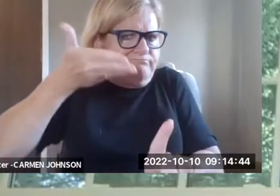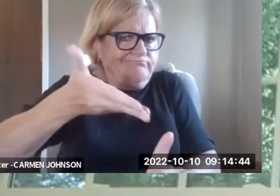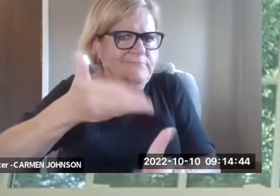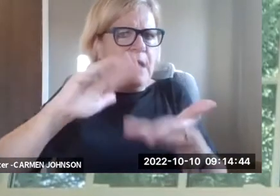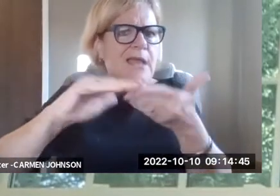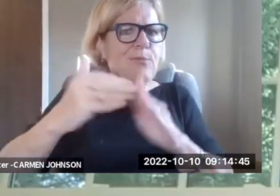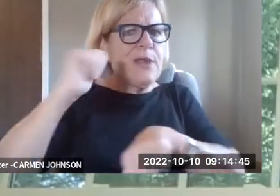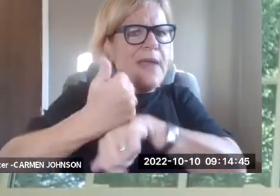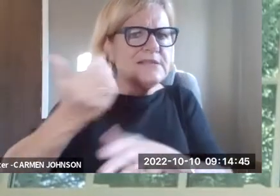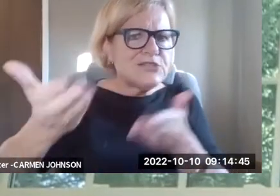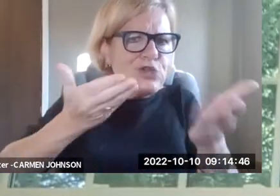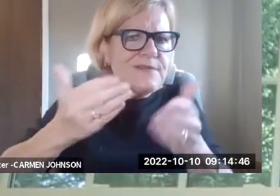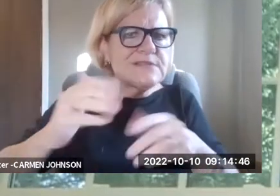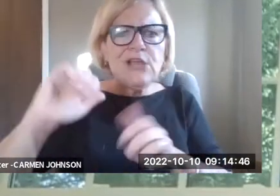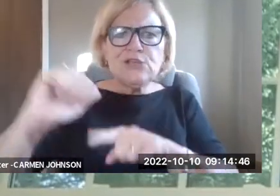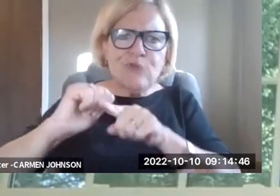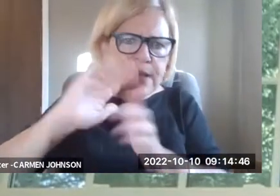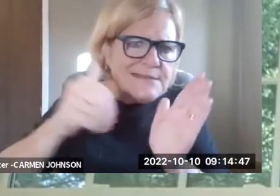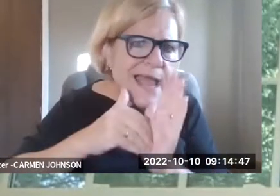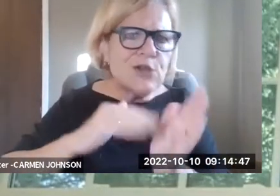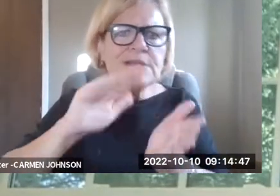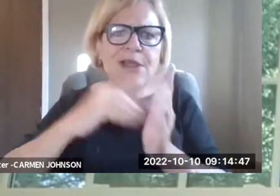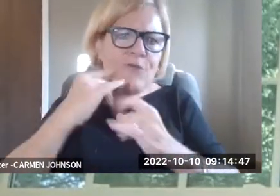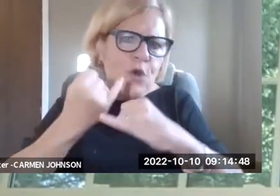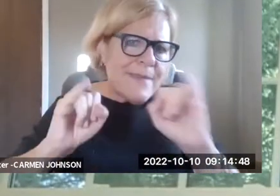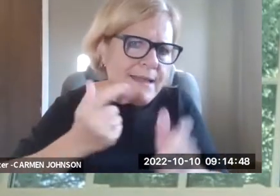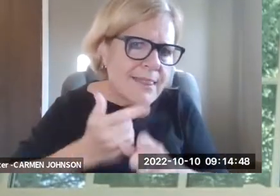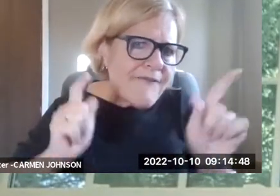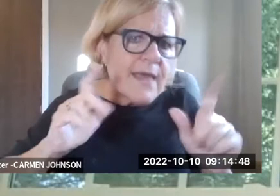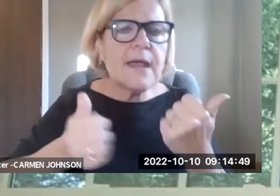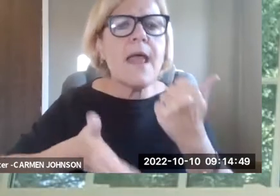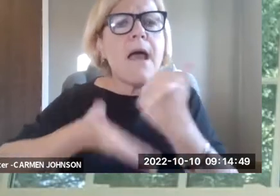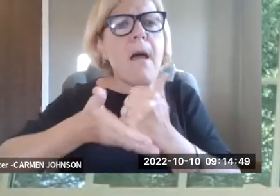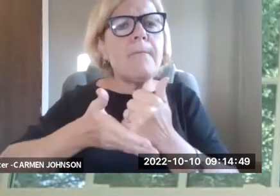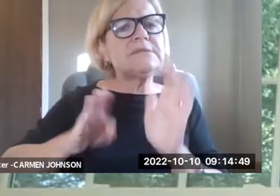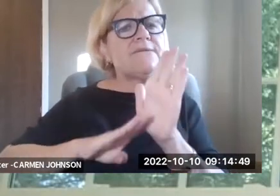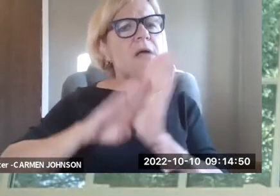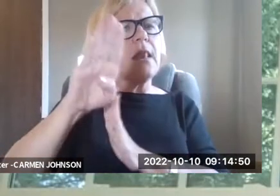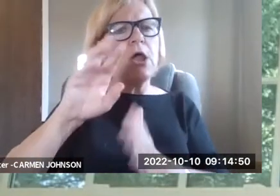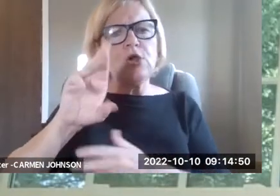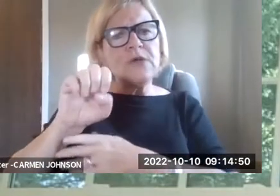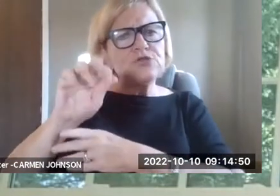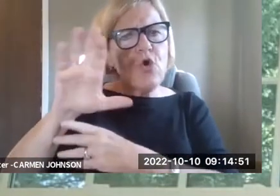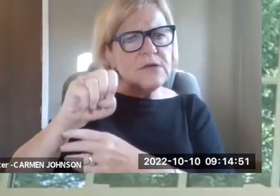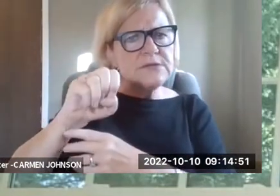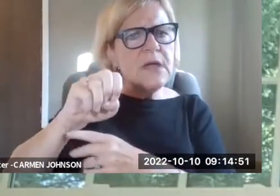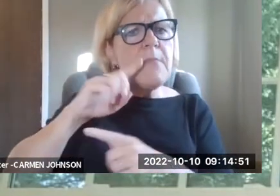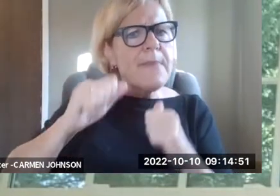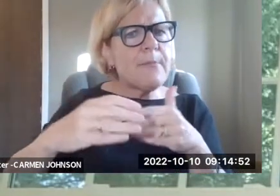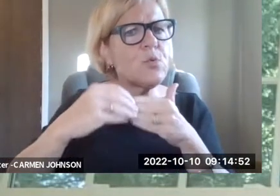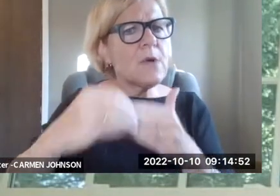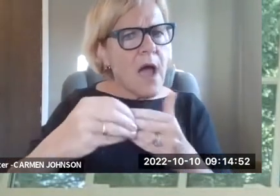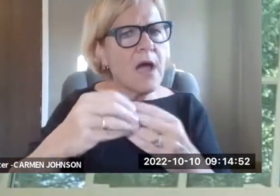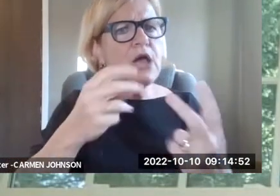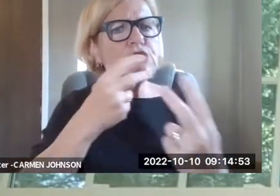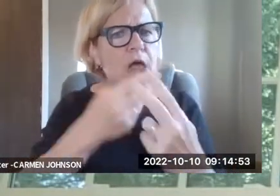again, proactively to engage with the community organizations and resources that do exist, community-based service providers, training centers, centers for independent